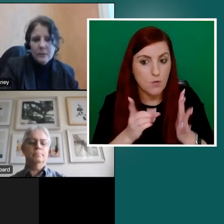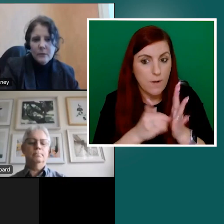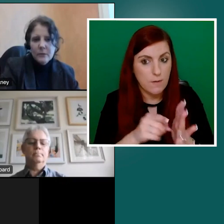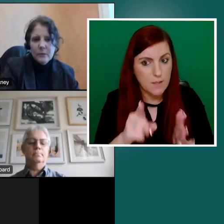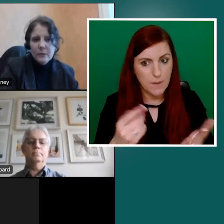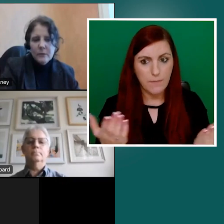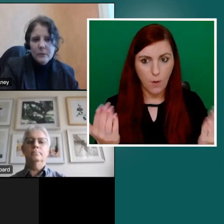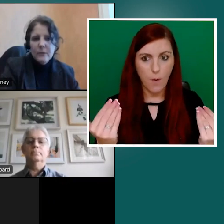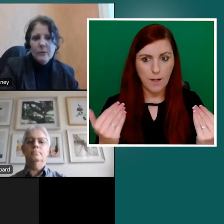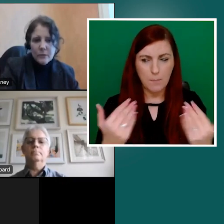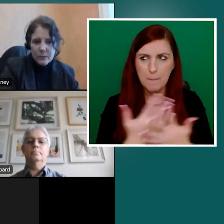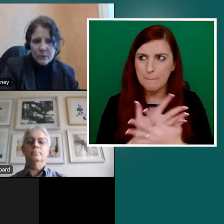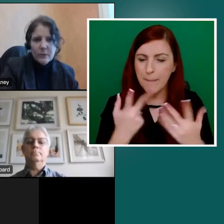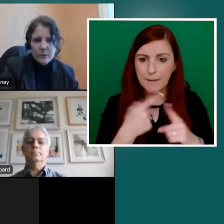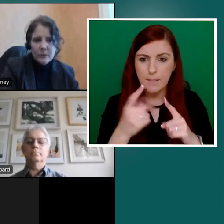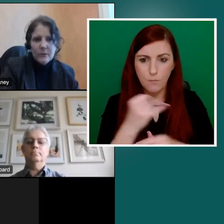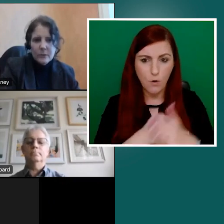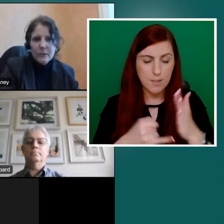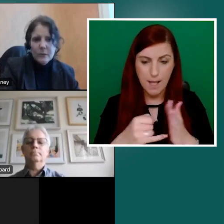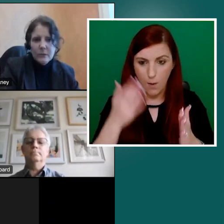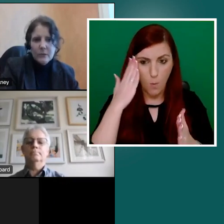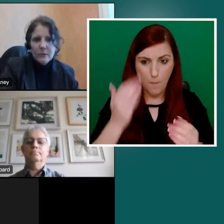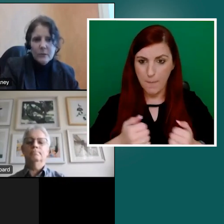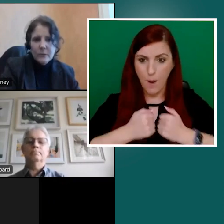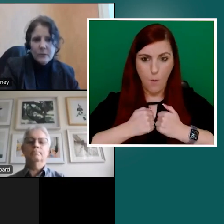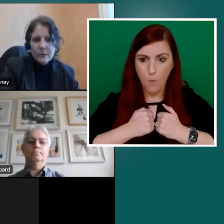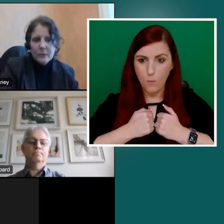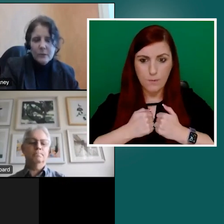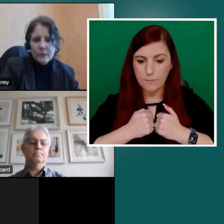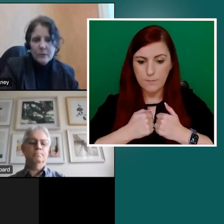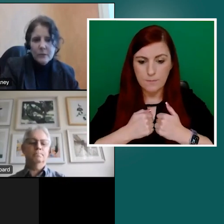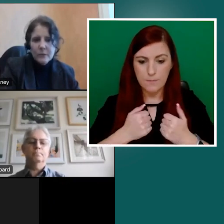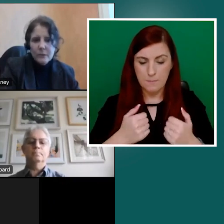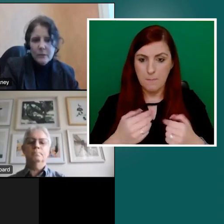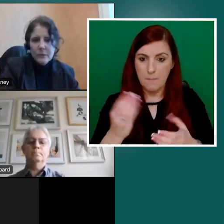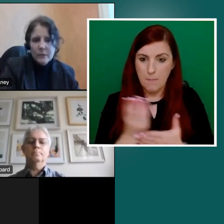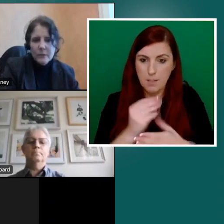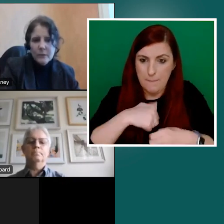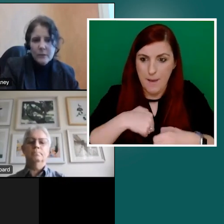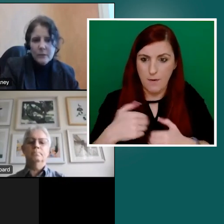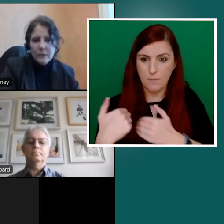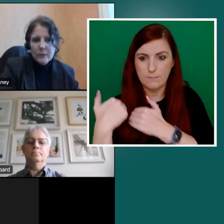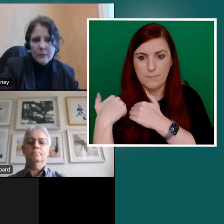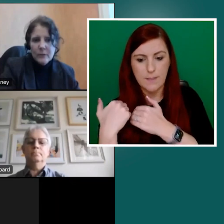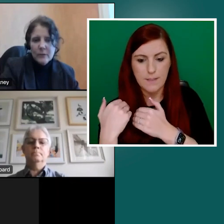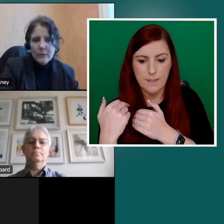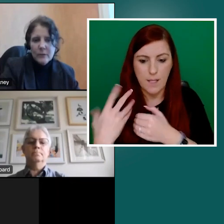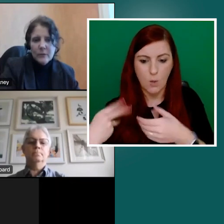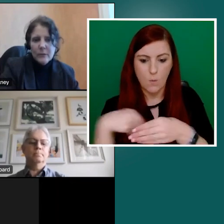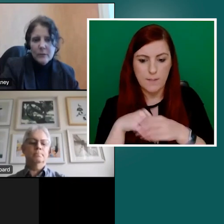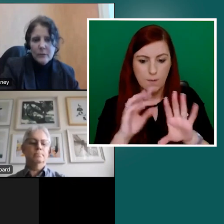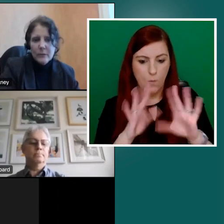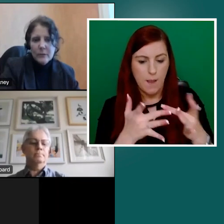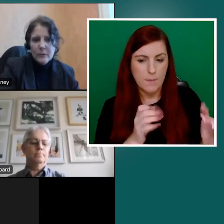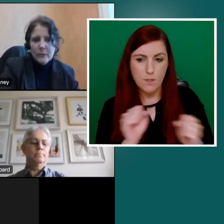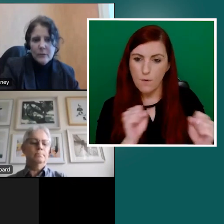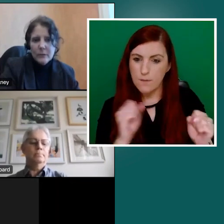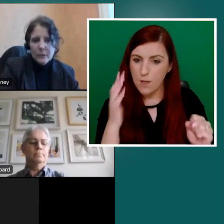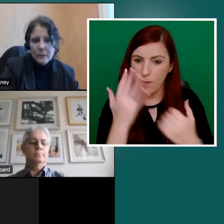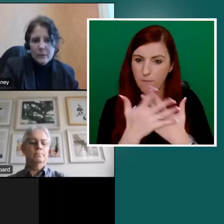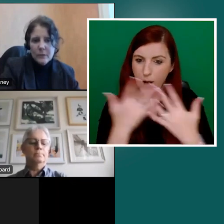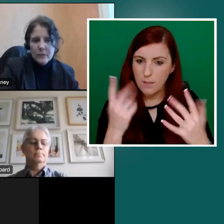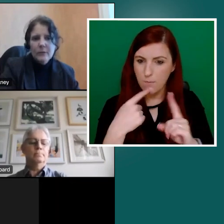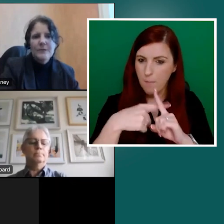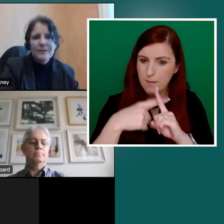many organisations. My own and part of my responsibility includes our own web services. And I know we've had a very positive